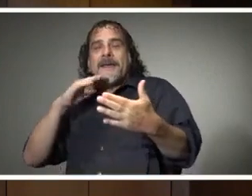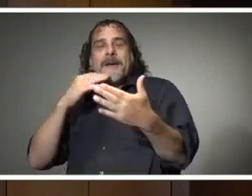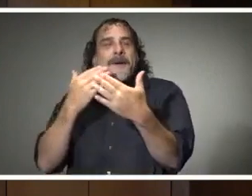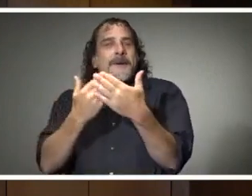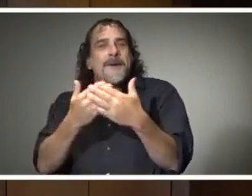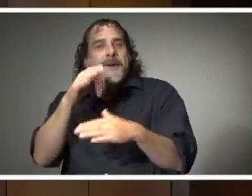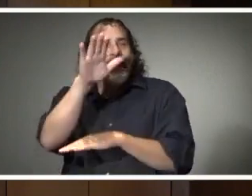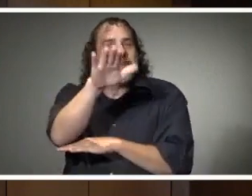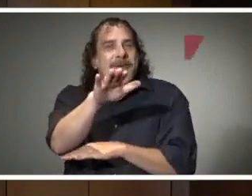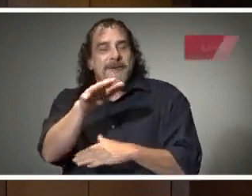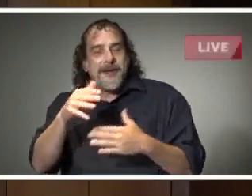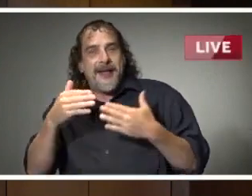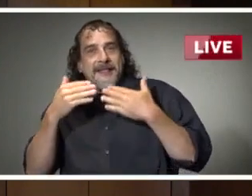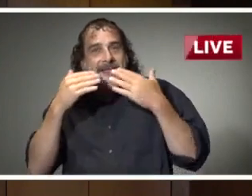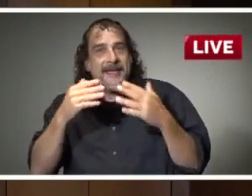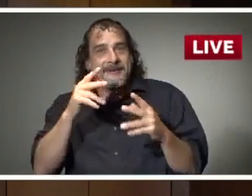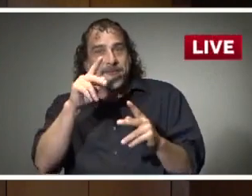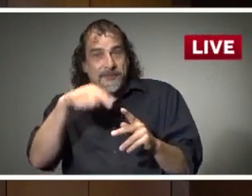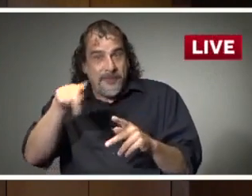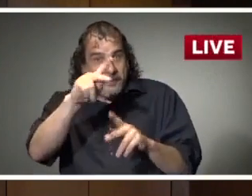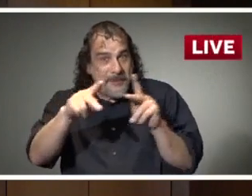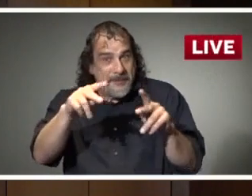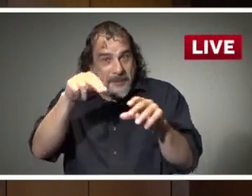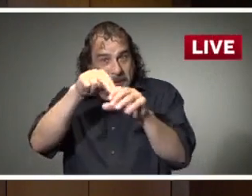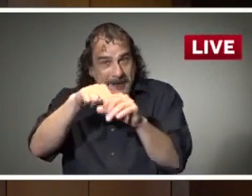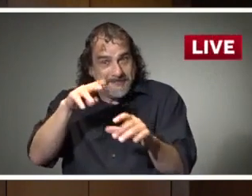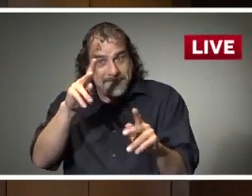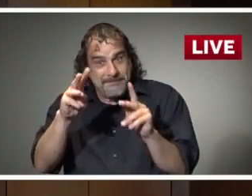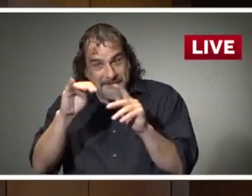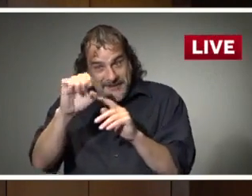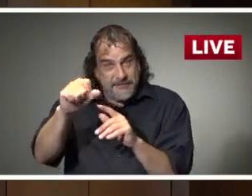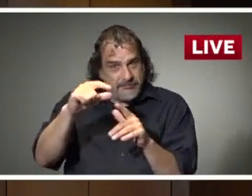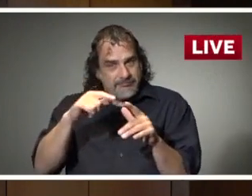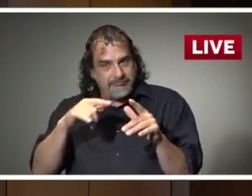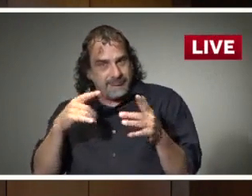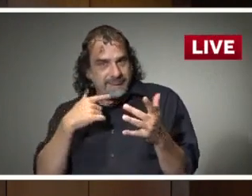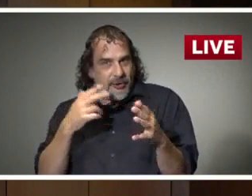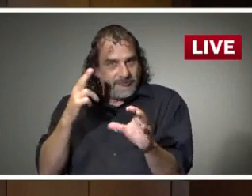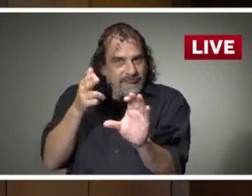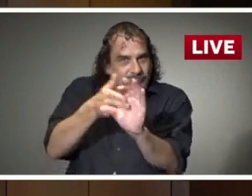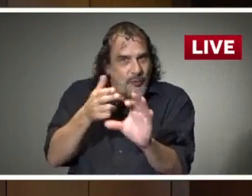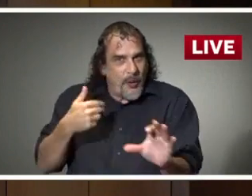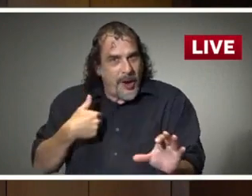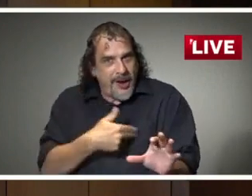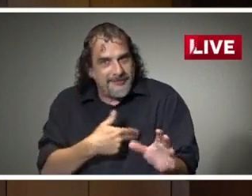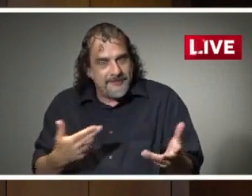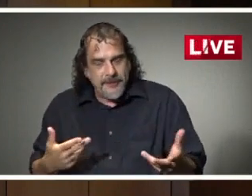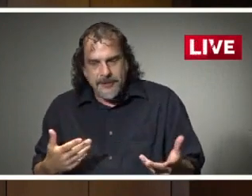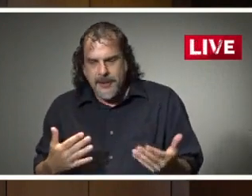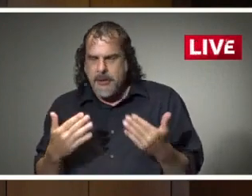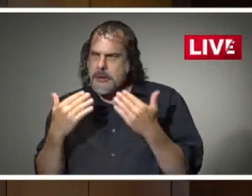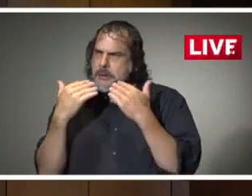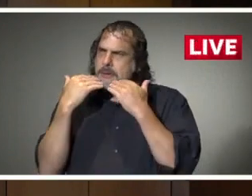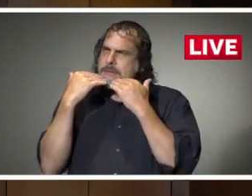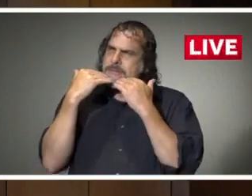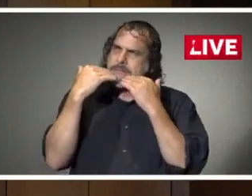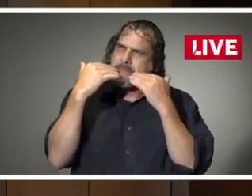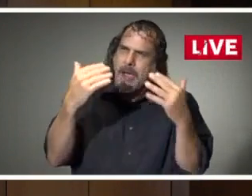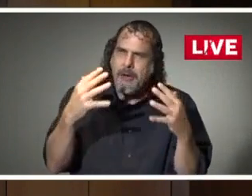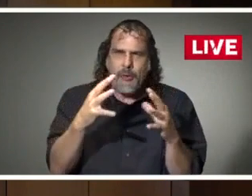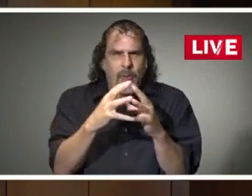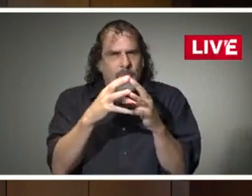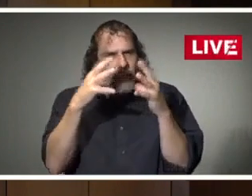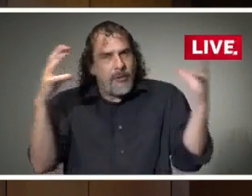to the people of Mississippi for being with us today. And a huge thank you for what you are doing to help